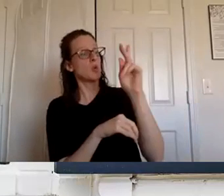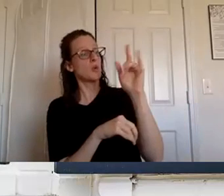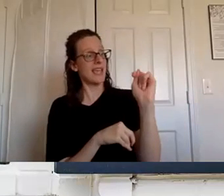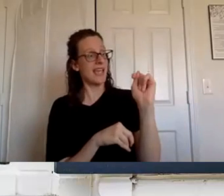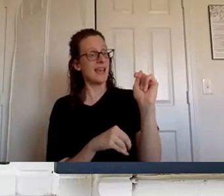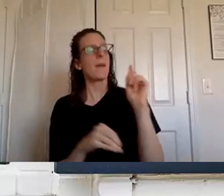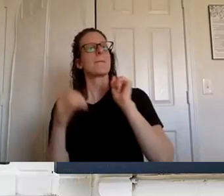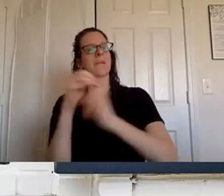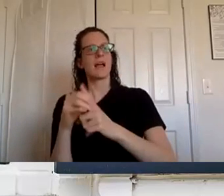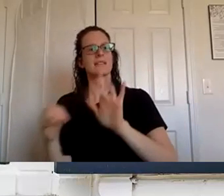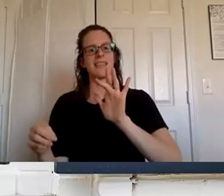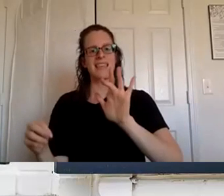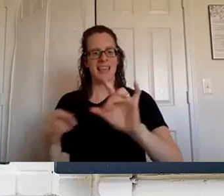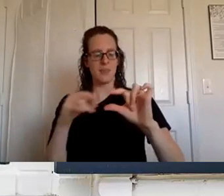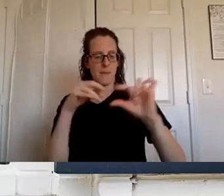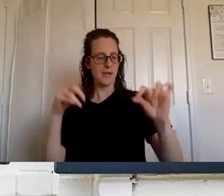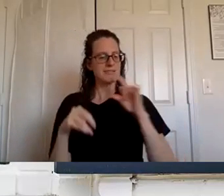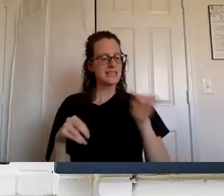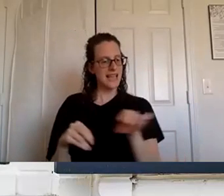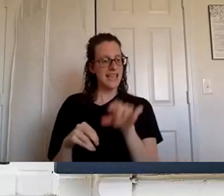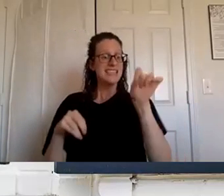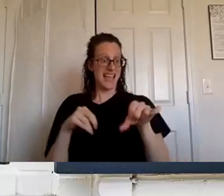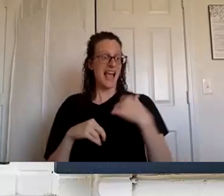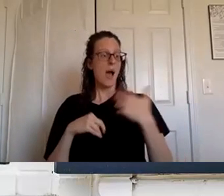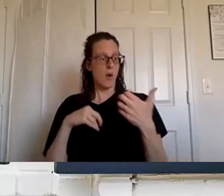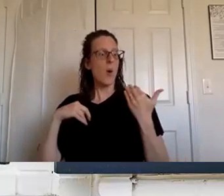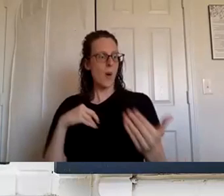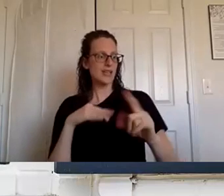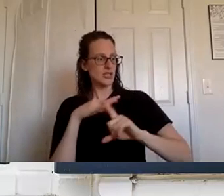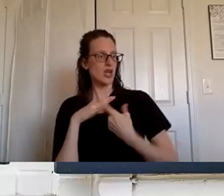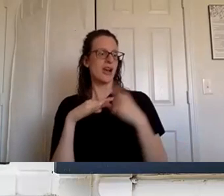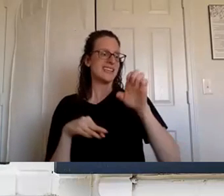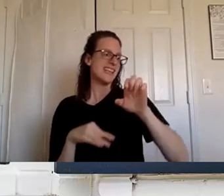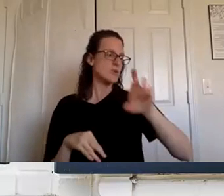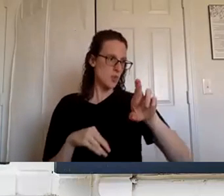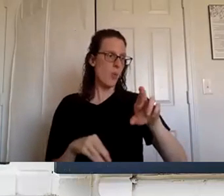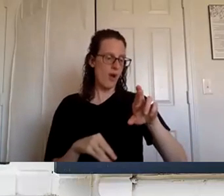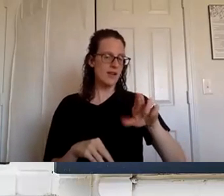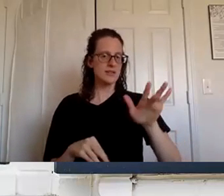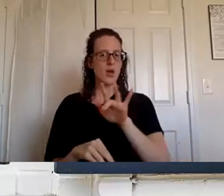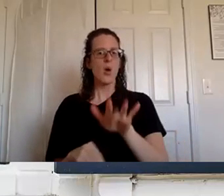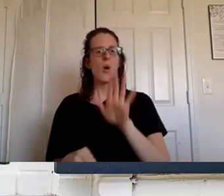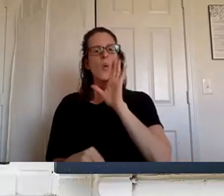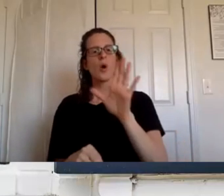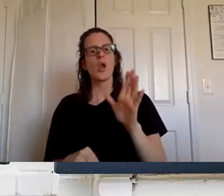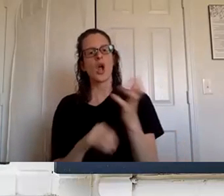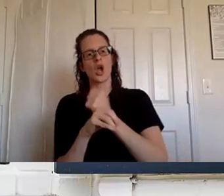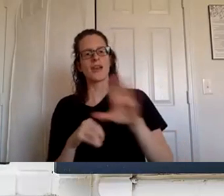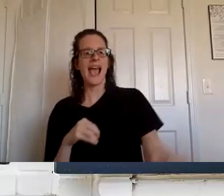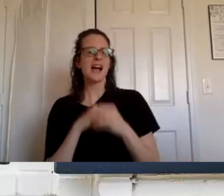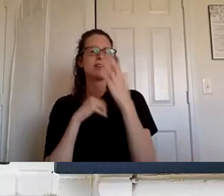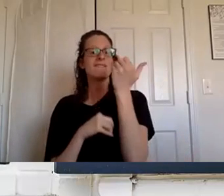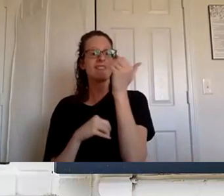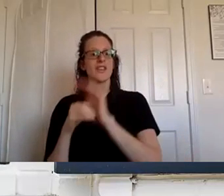if they click that box that says yes i want to start on essential rewards you will earn an additional 15